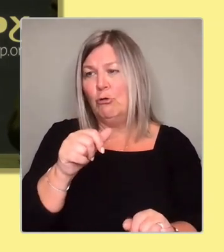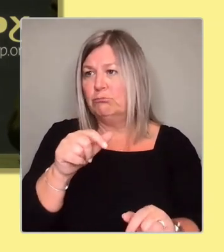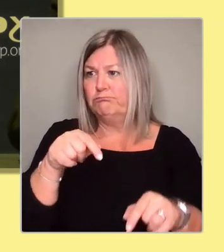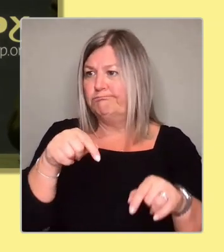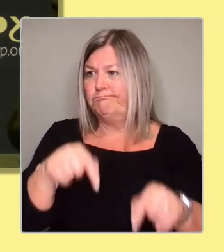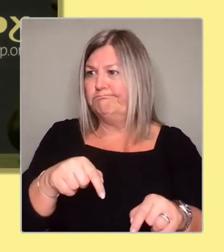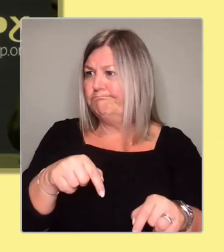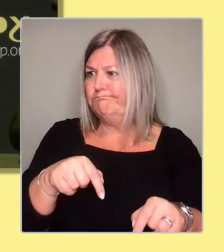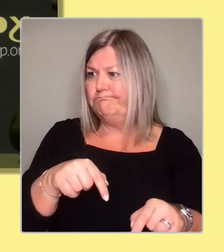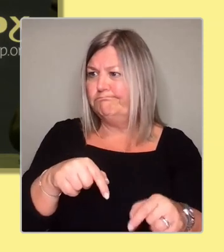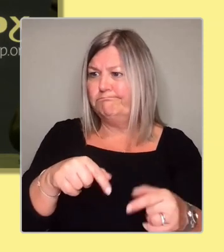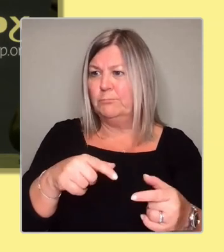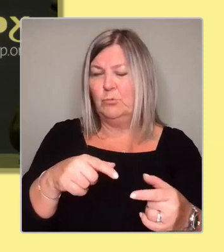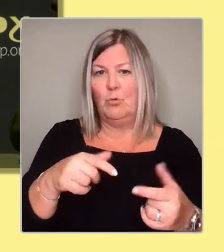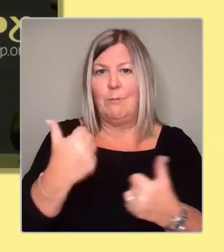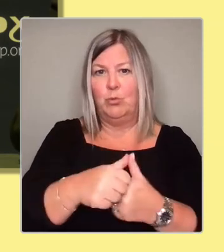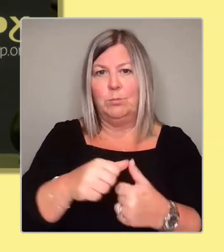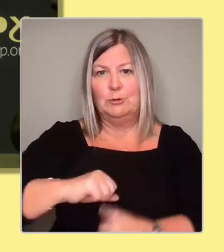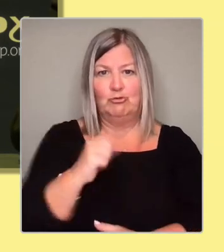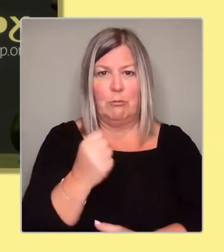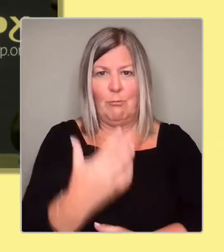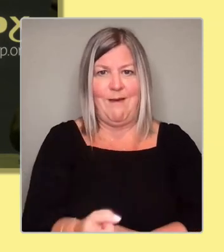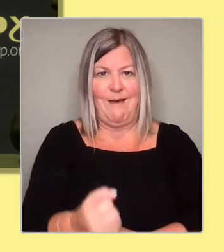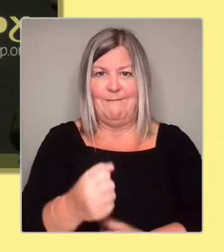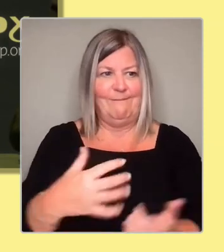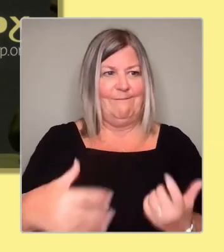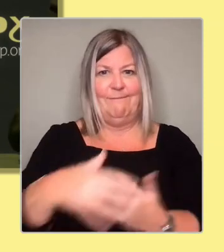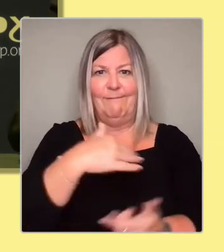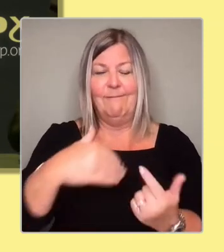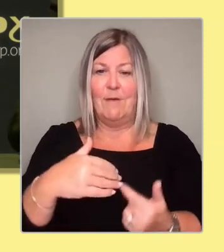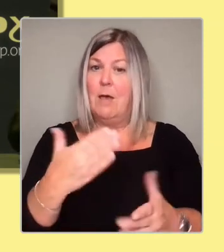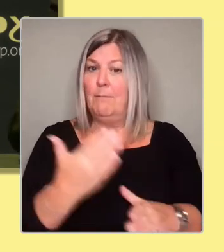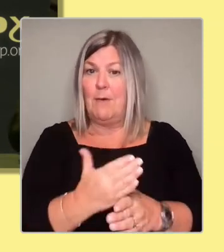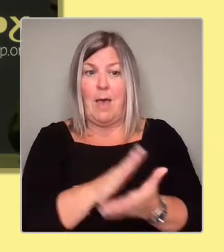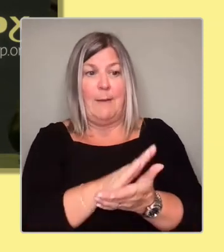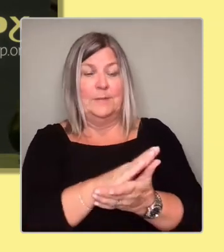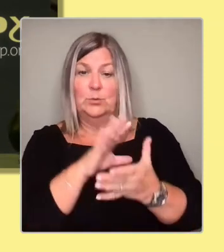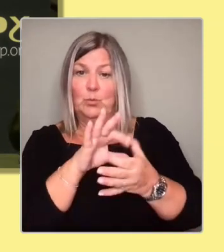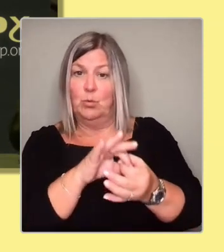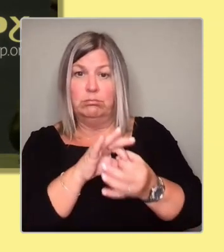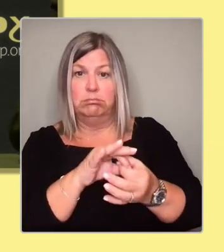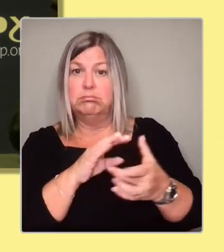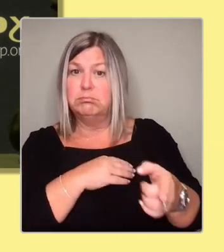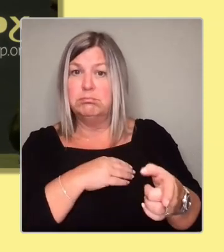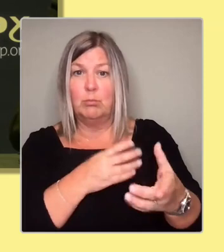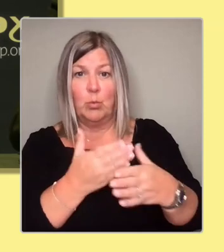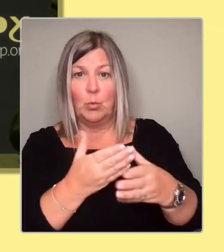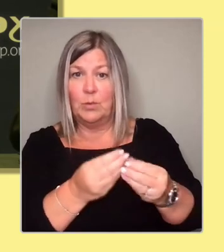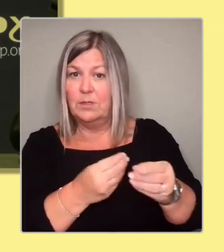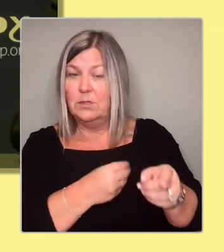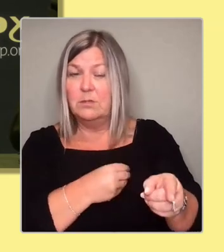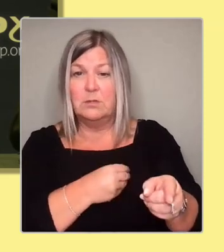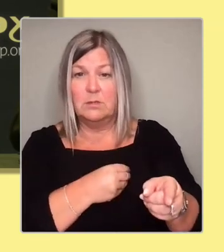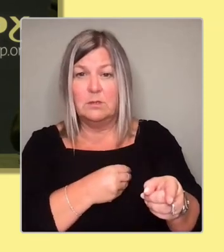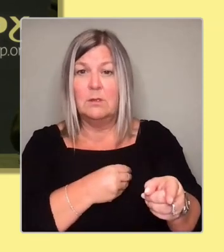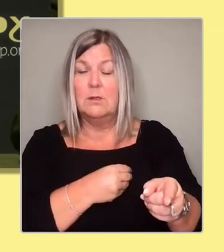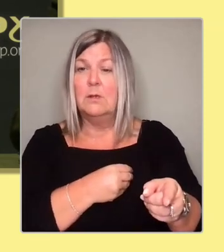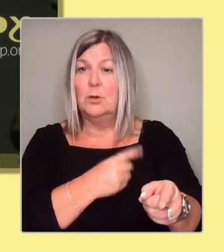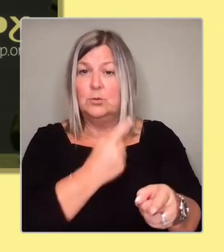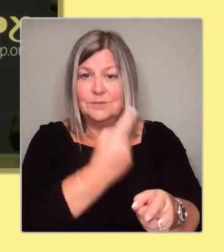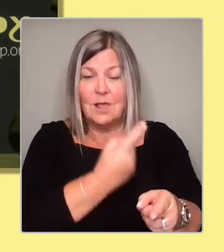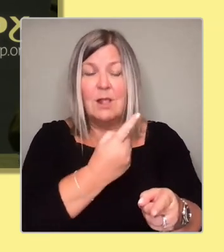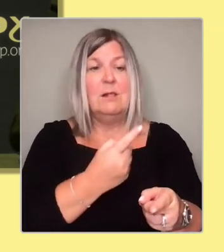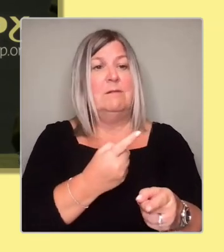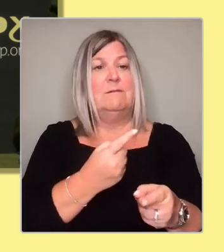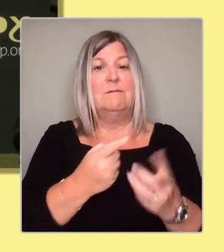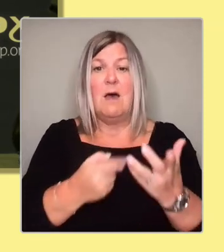yourself and other members of Out for Independence, and other members of the SNP in Parliament to ensure that there